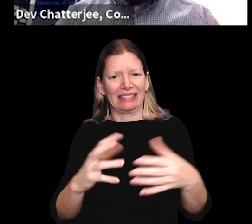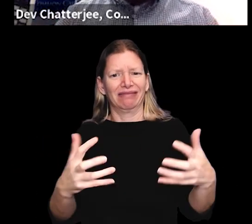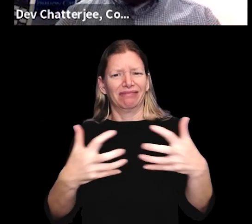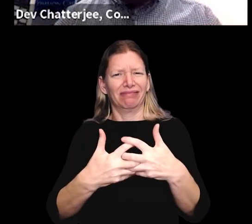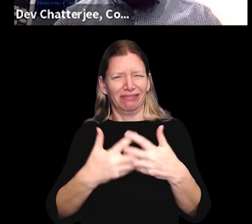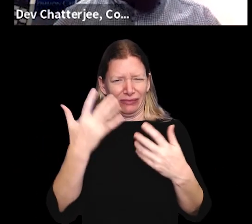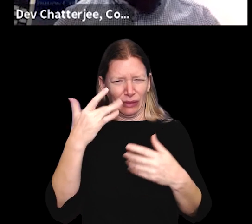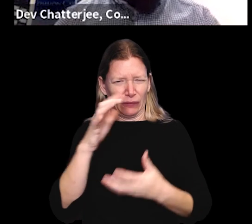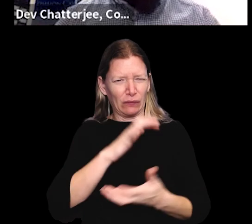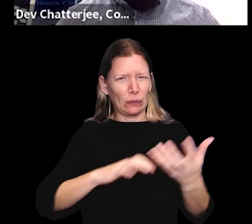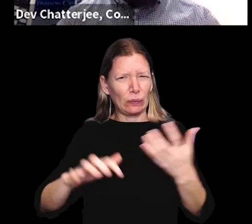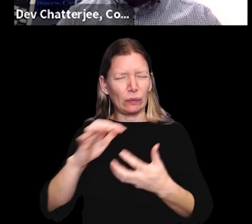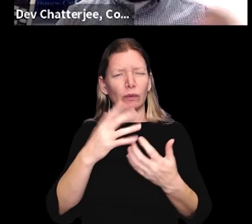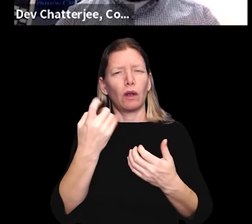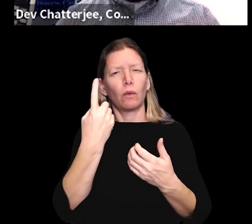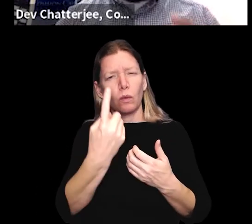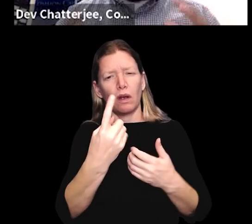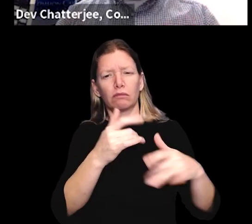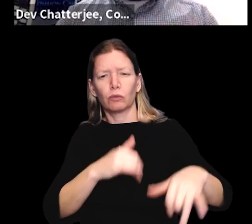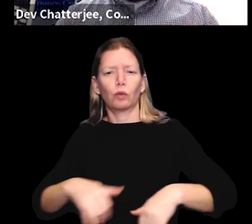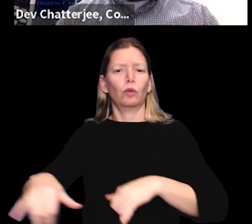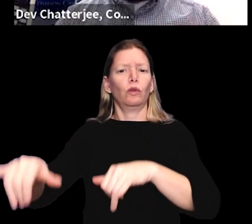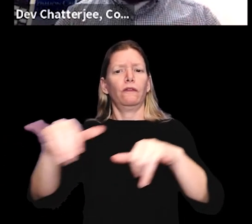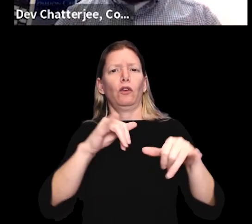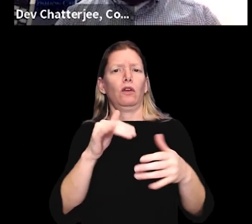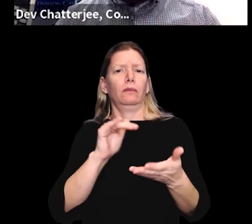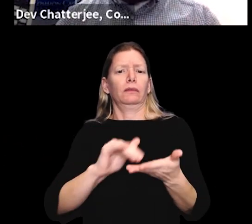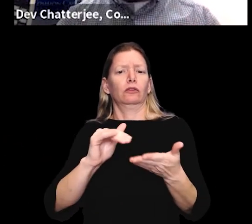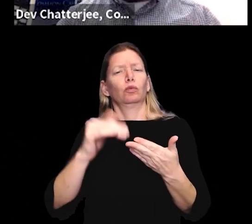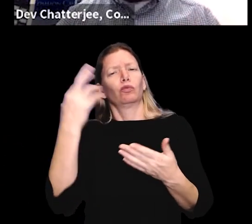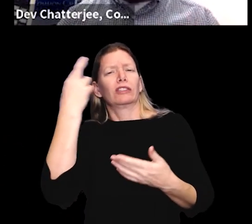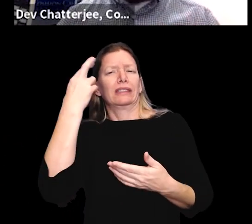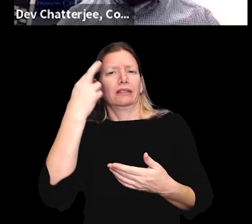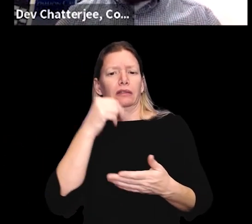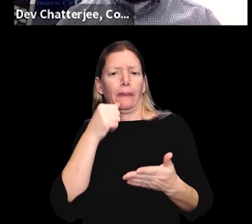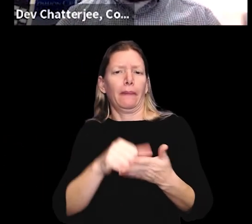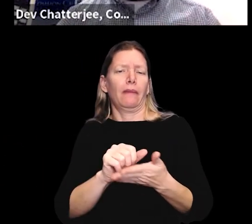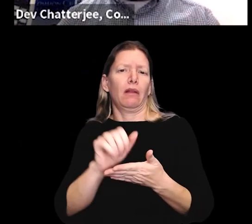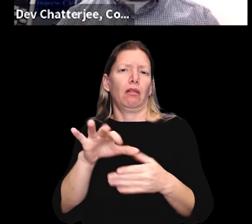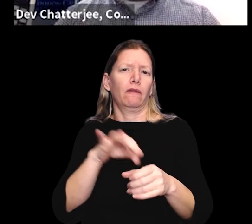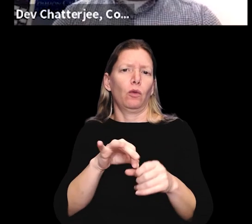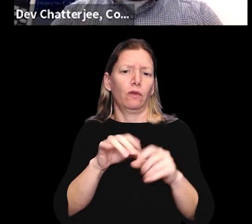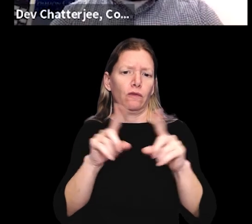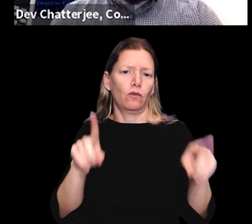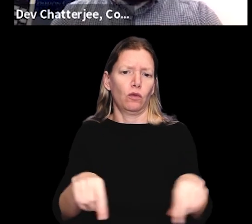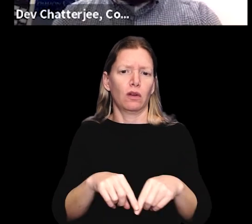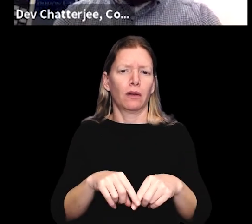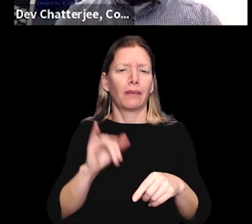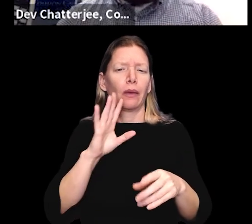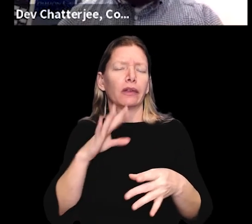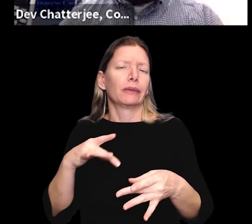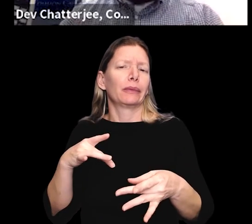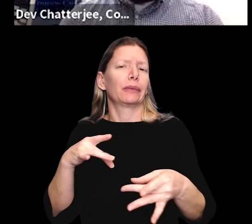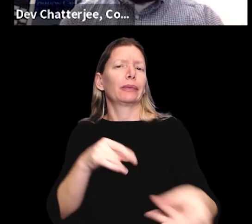kind of confusing processes into one uniform mail and no excuse mail and voting